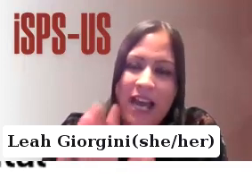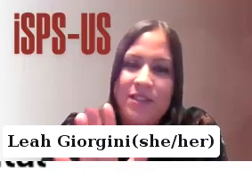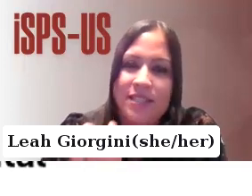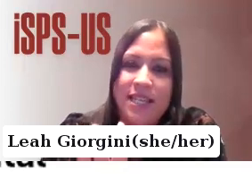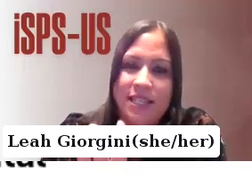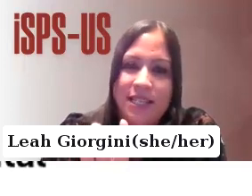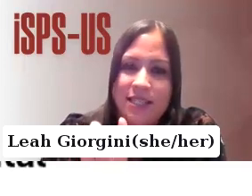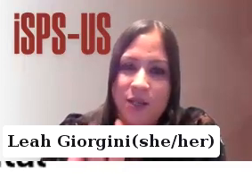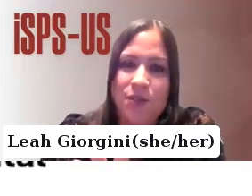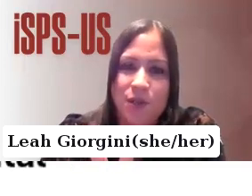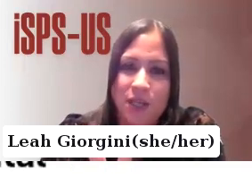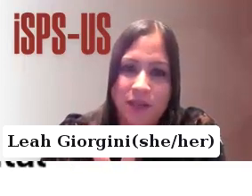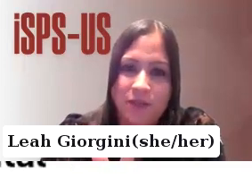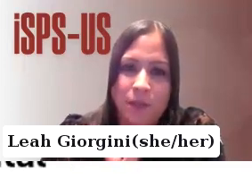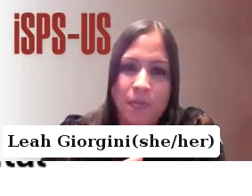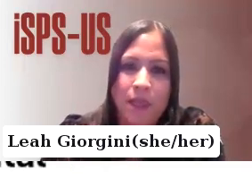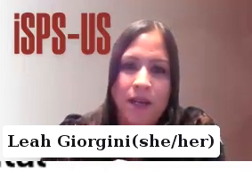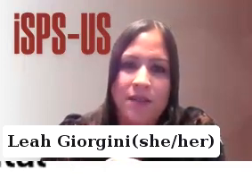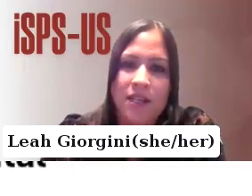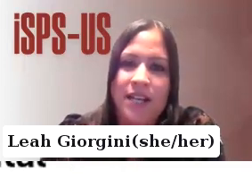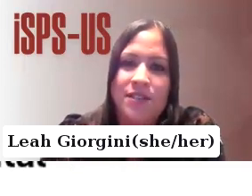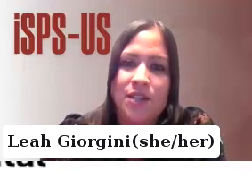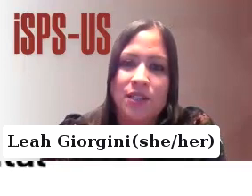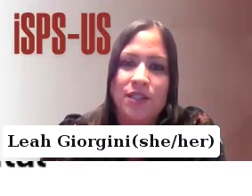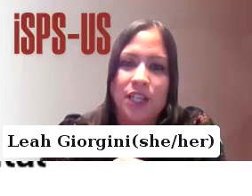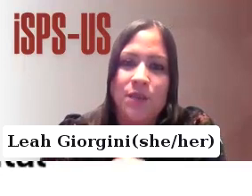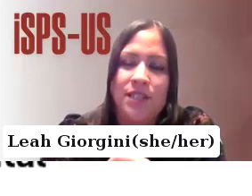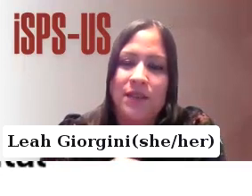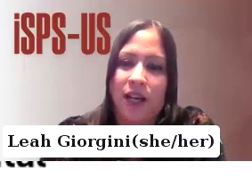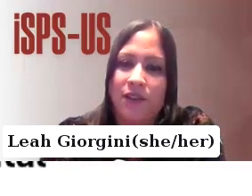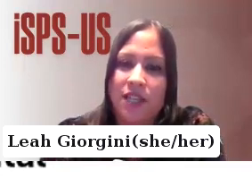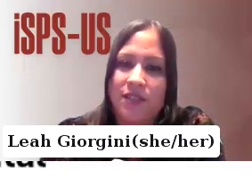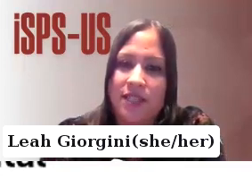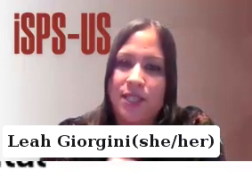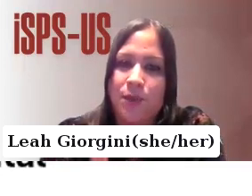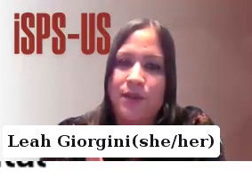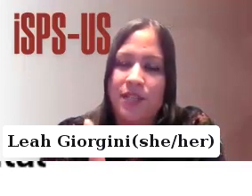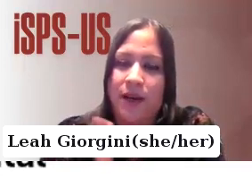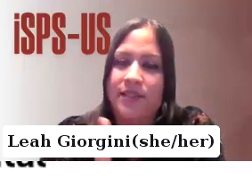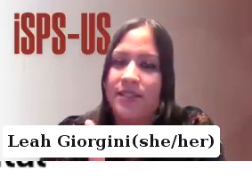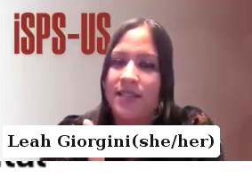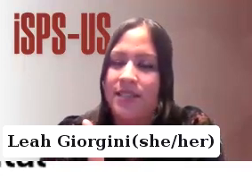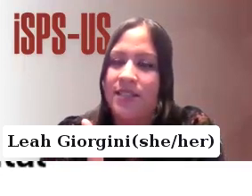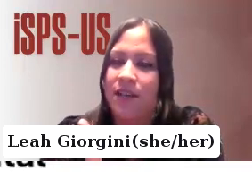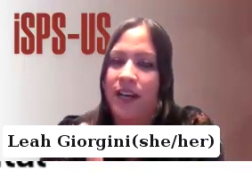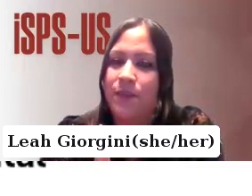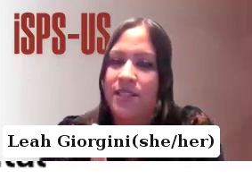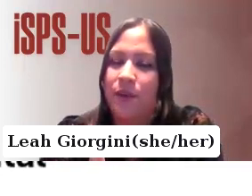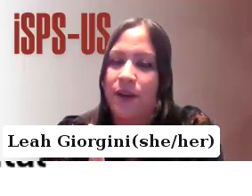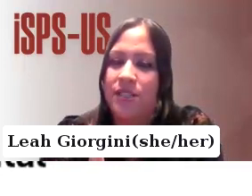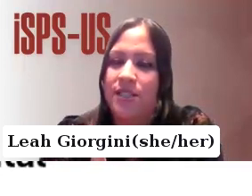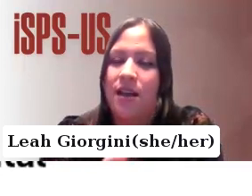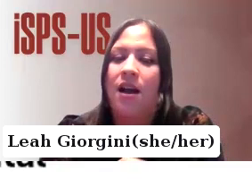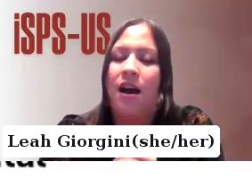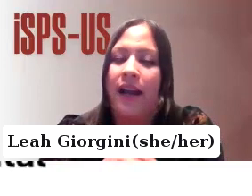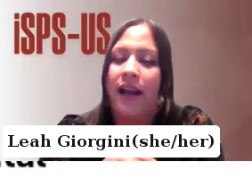so if you haven't seen this who document the guidance on community mental health services promoting person-centered and rights